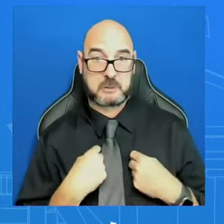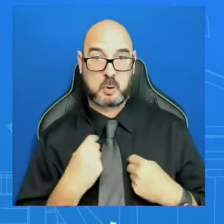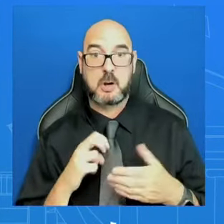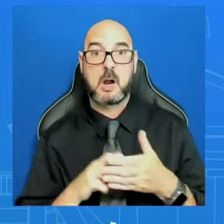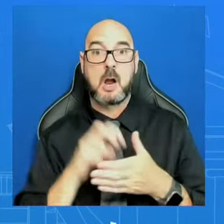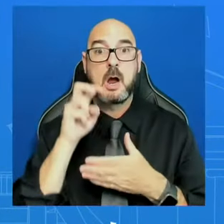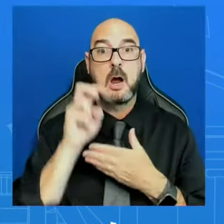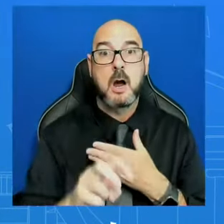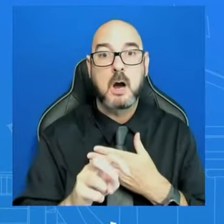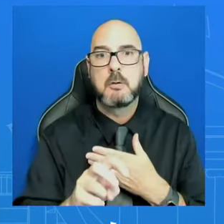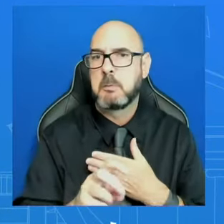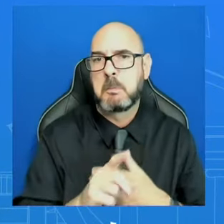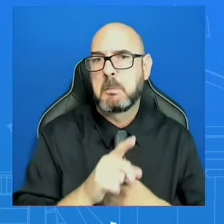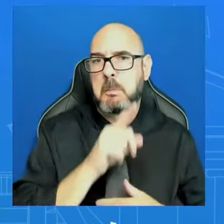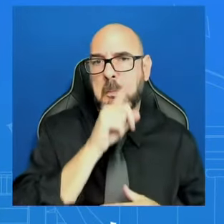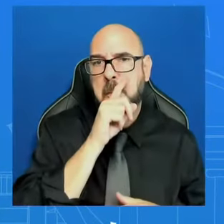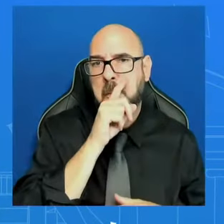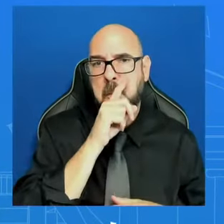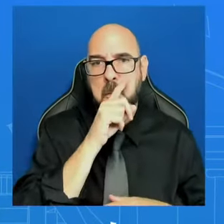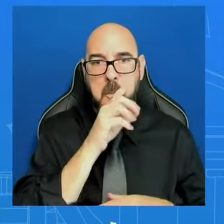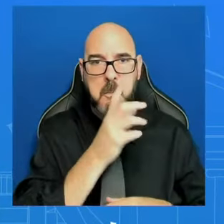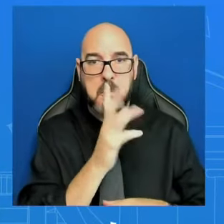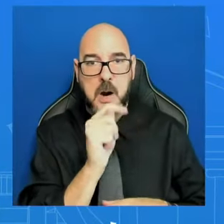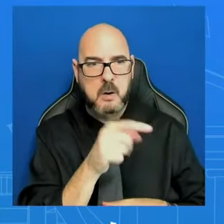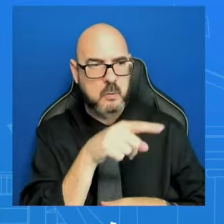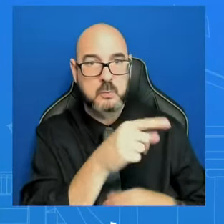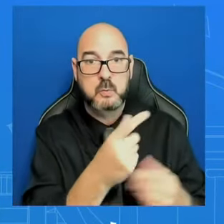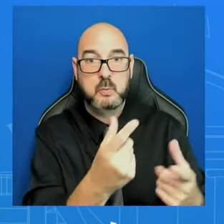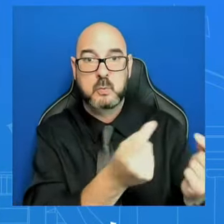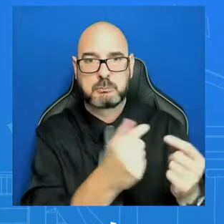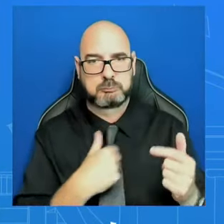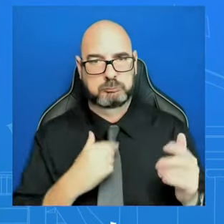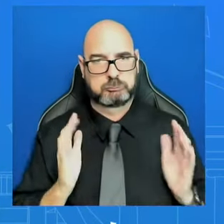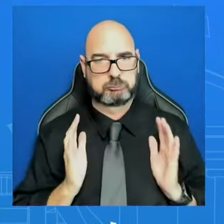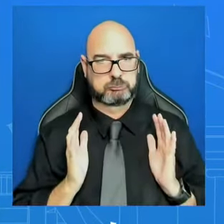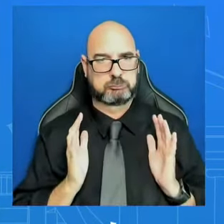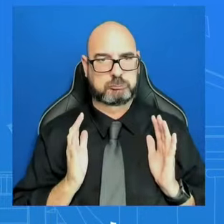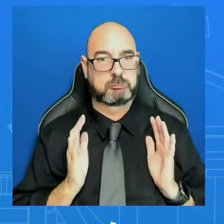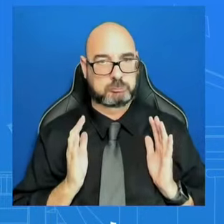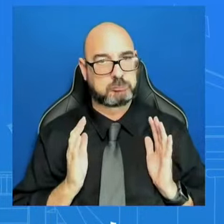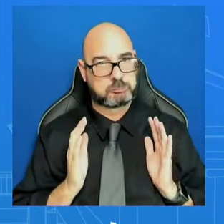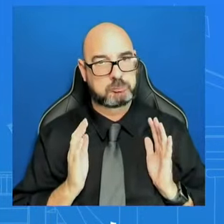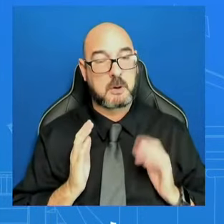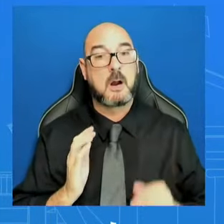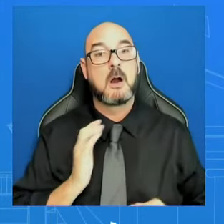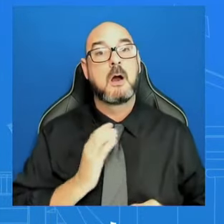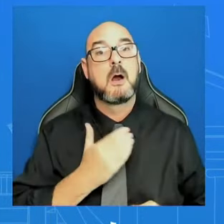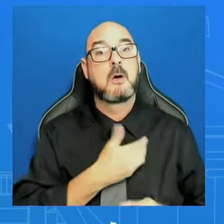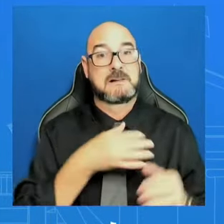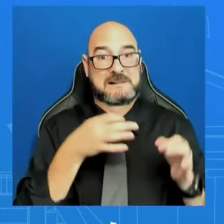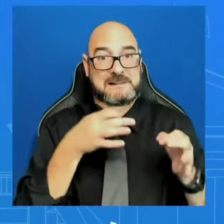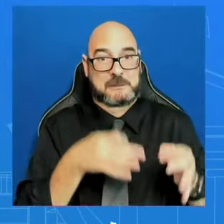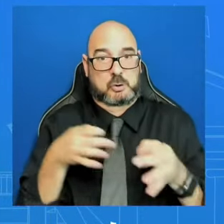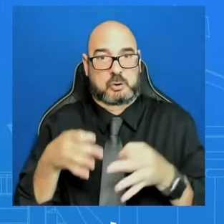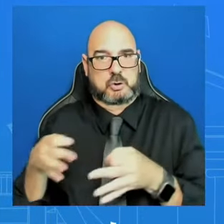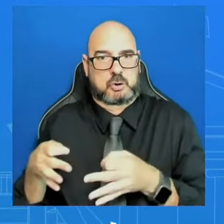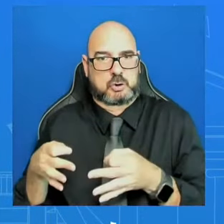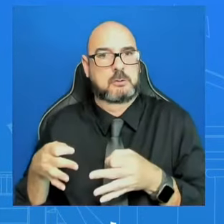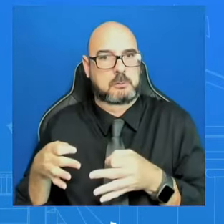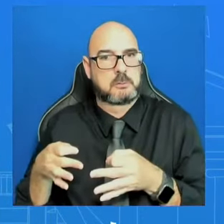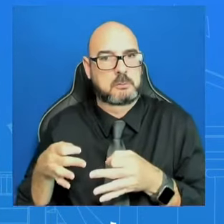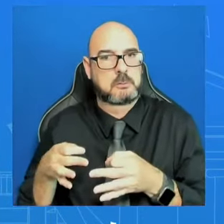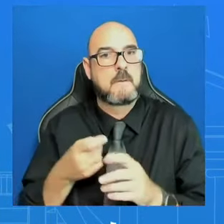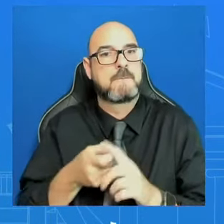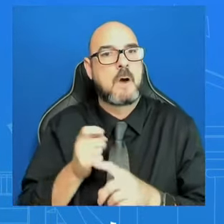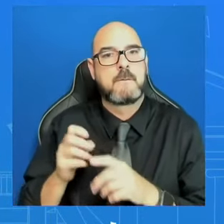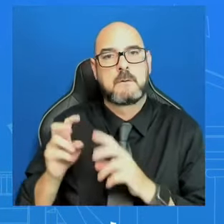to say about the changes they're going to make, but we'll base our policy decisions based on an assessment of how they execute to their policy decisions.